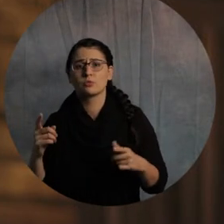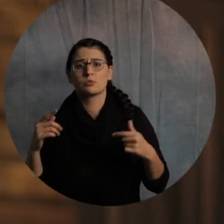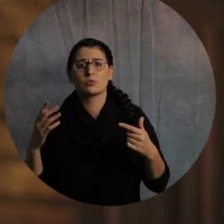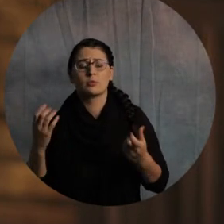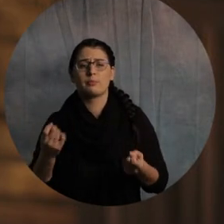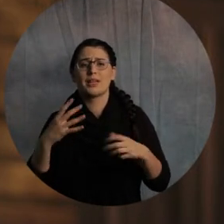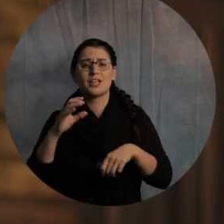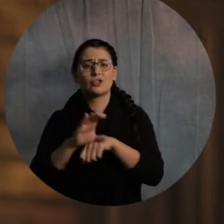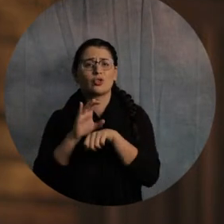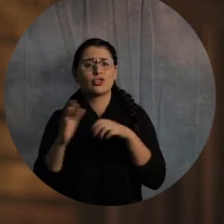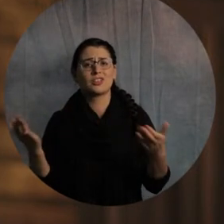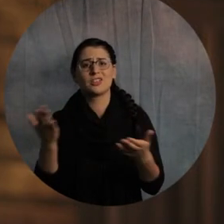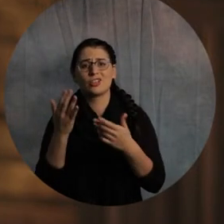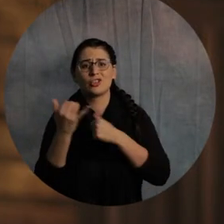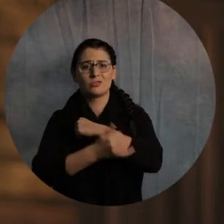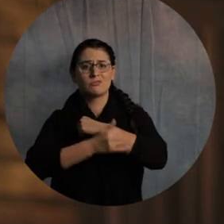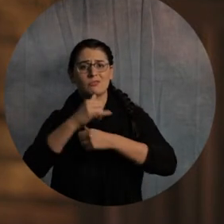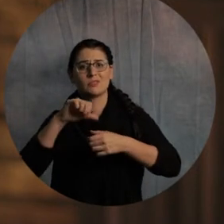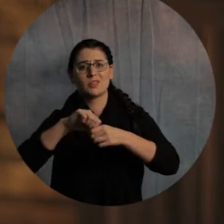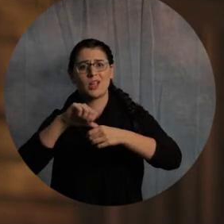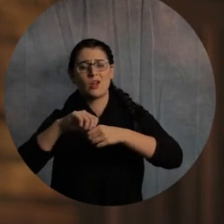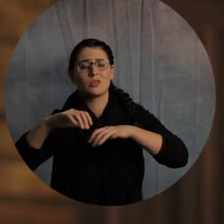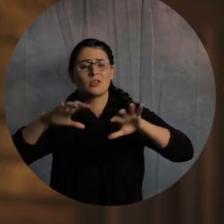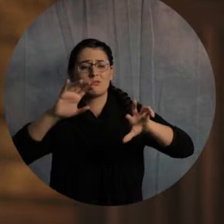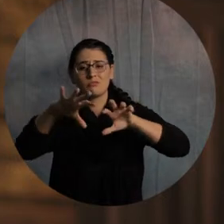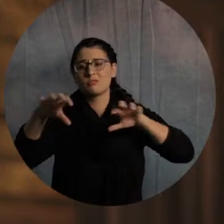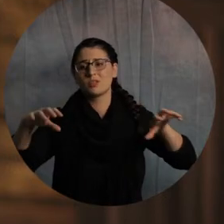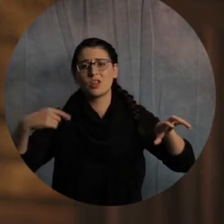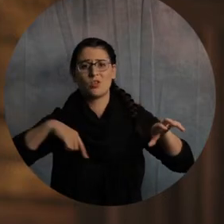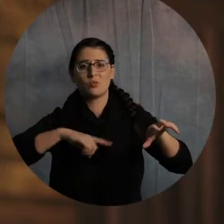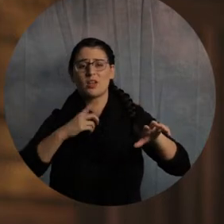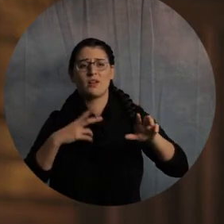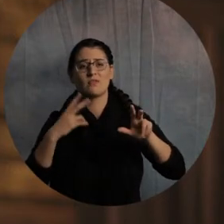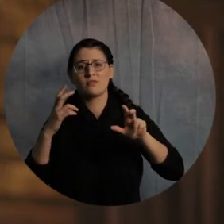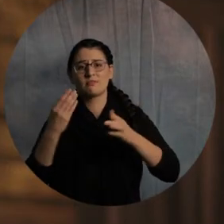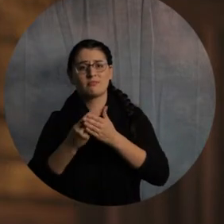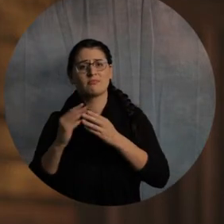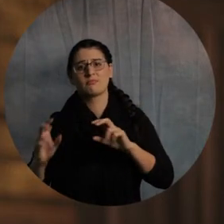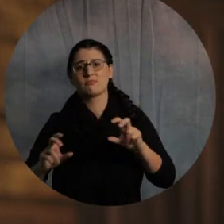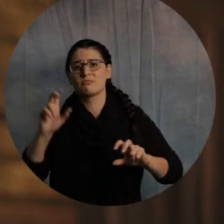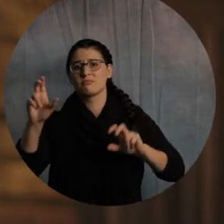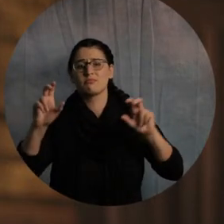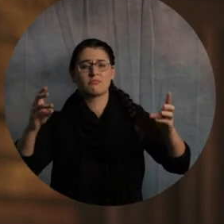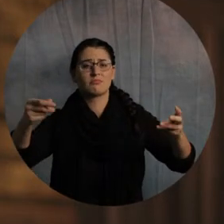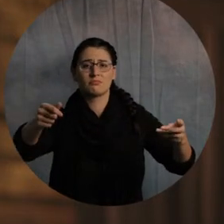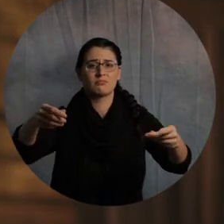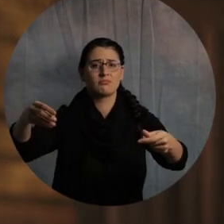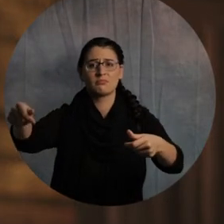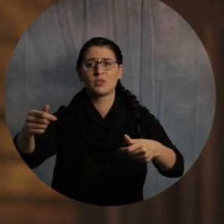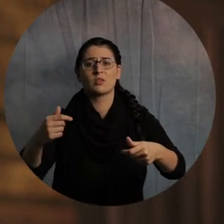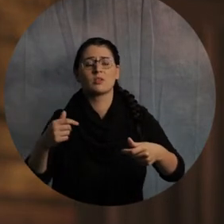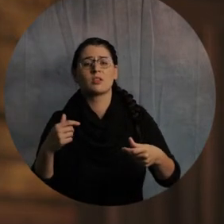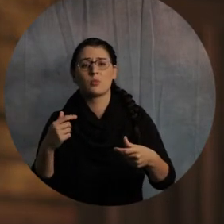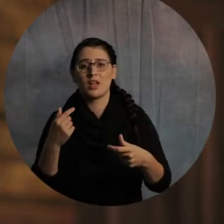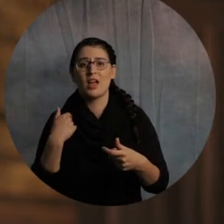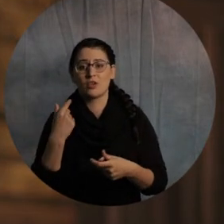Gaston County and invested tens of thousands of dollars. And we got a grant into that as well.